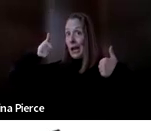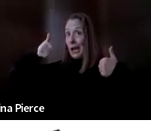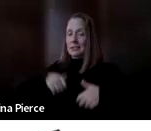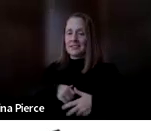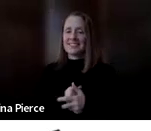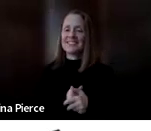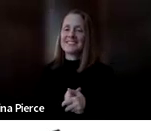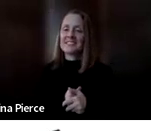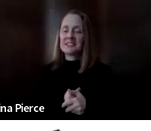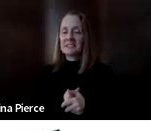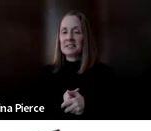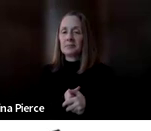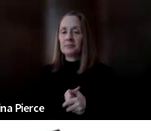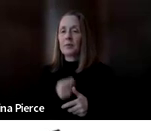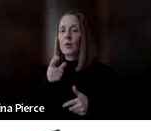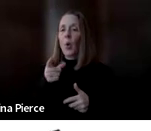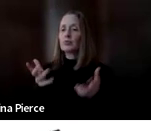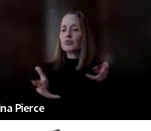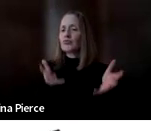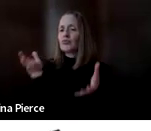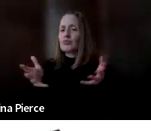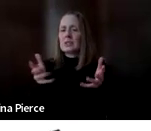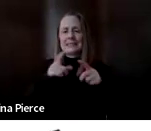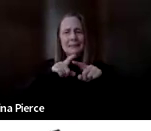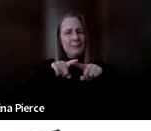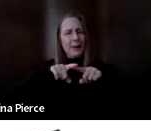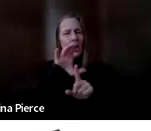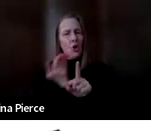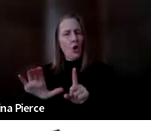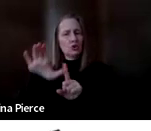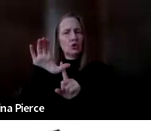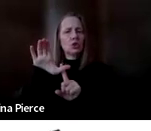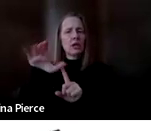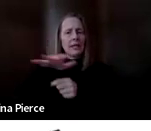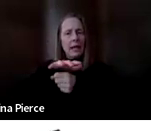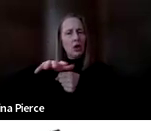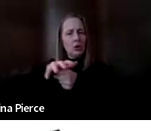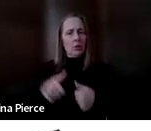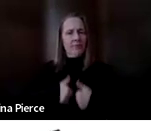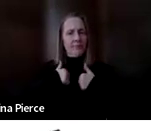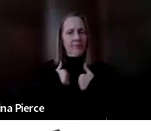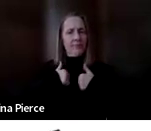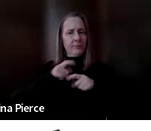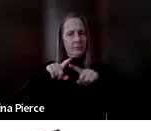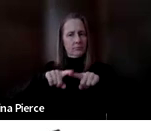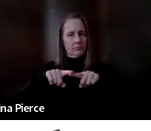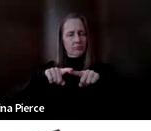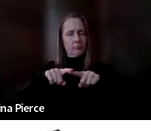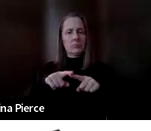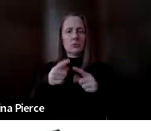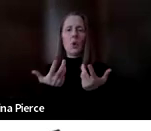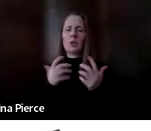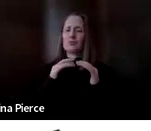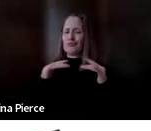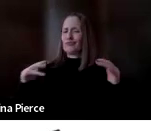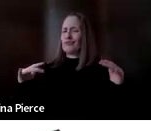are very individualized depending on the culture and the area that you are. So there's many aspects to